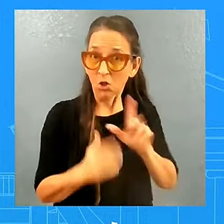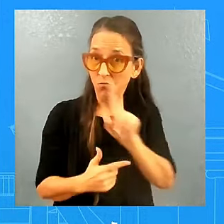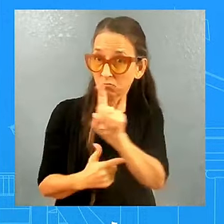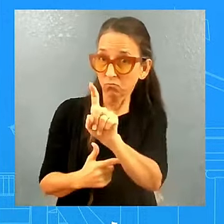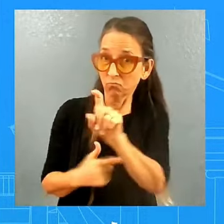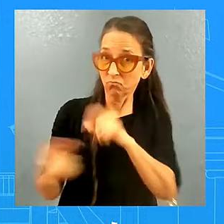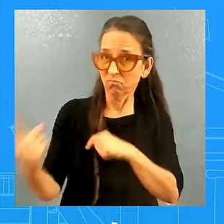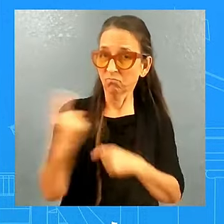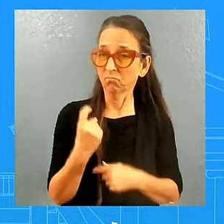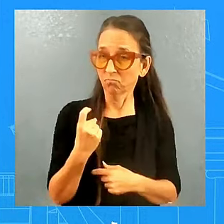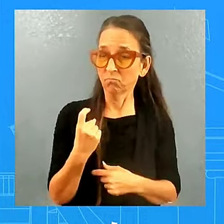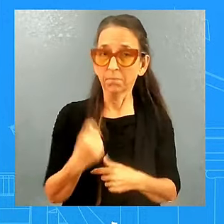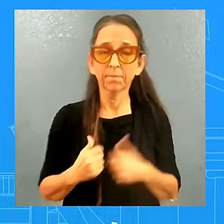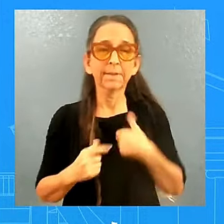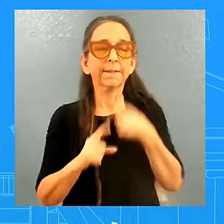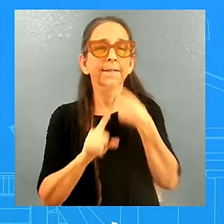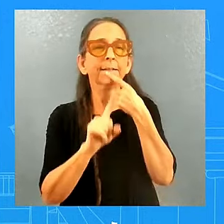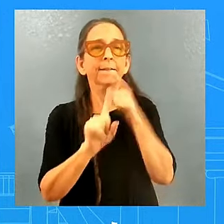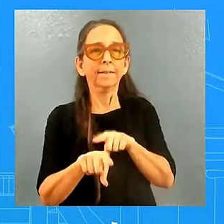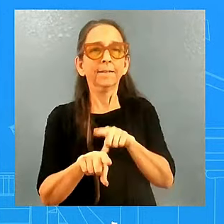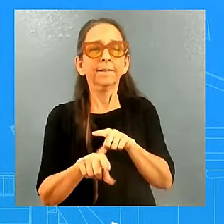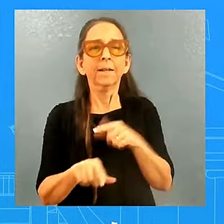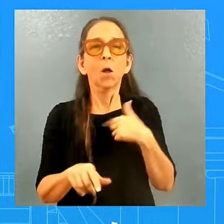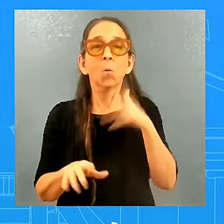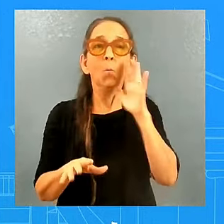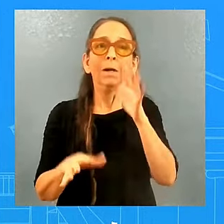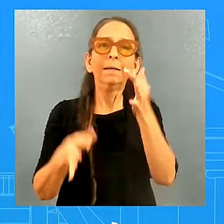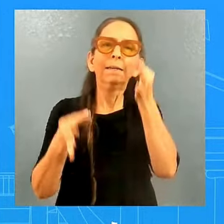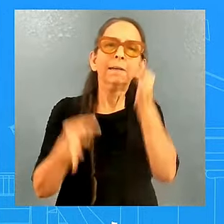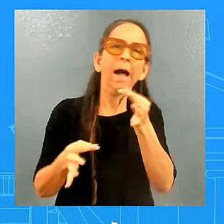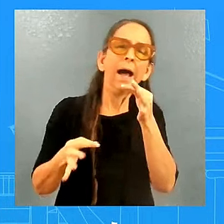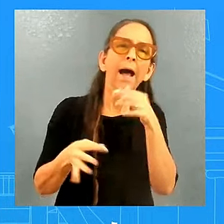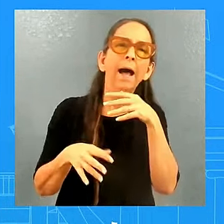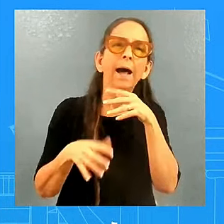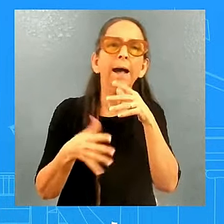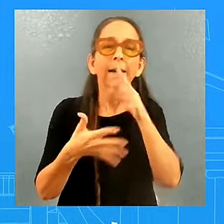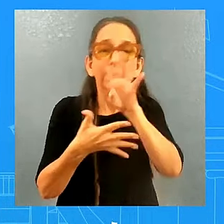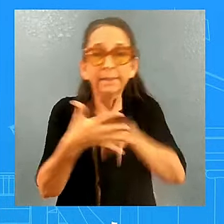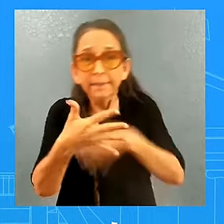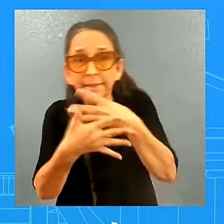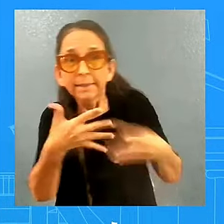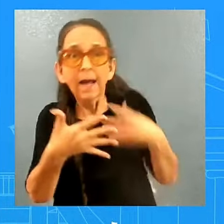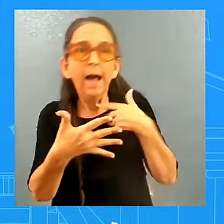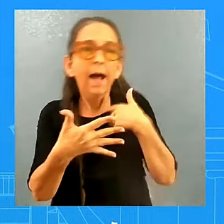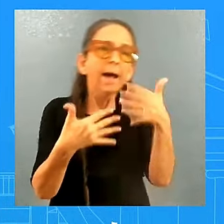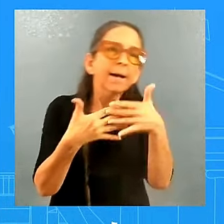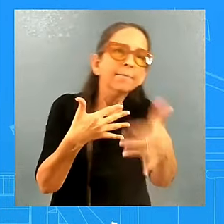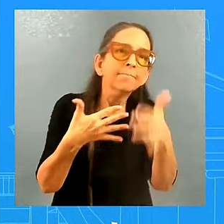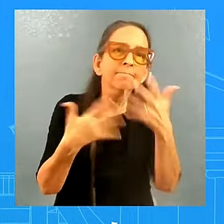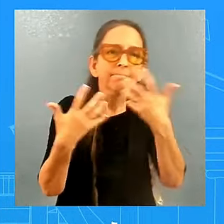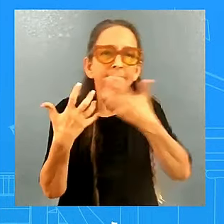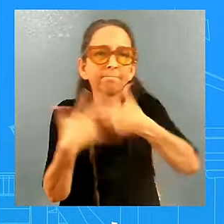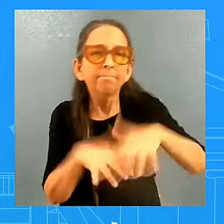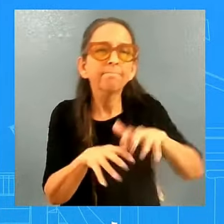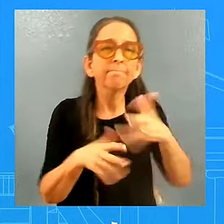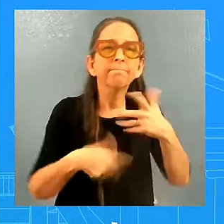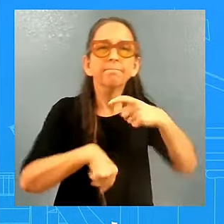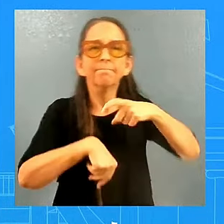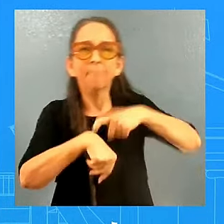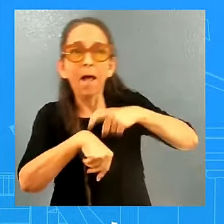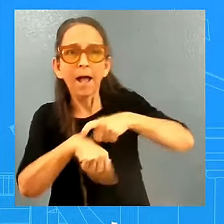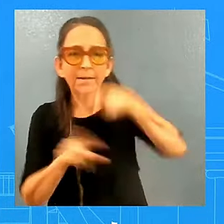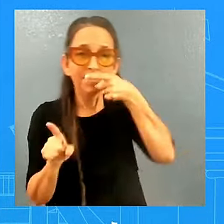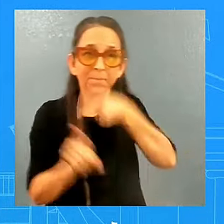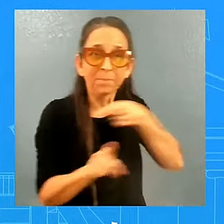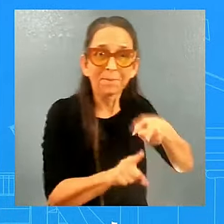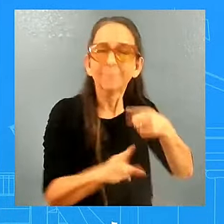the president-elect to find a time that works for both. I can't say the timing just yet, but certainly you all will know